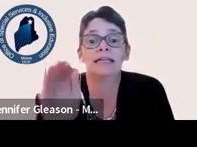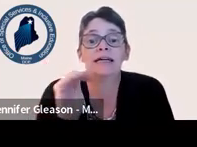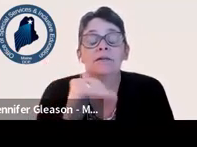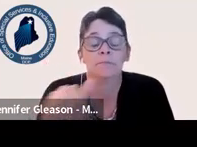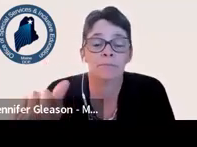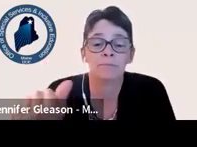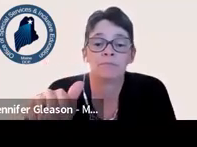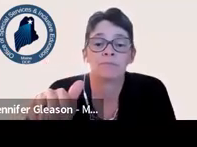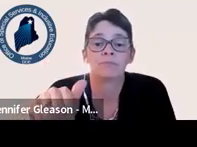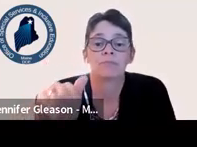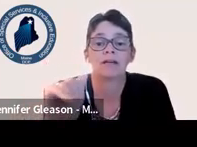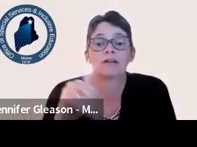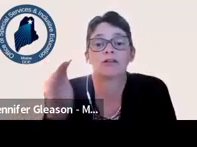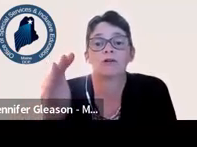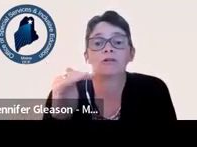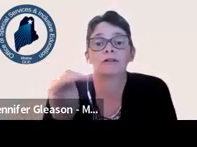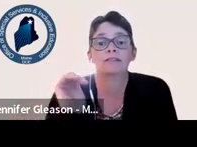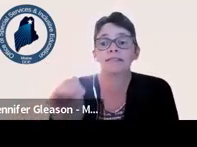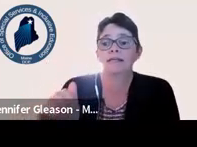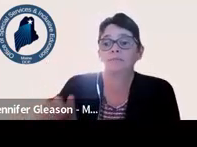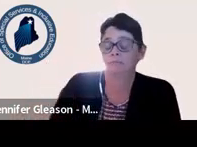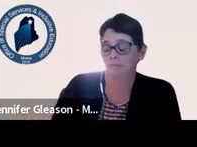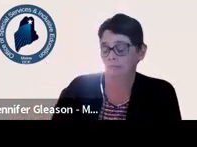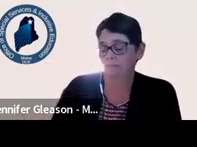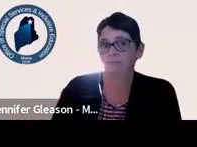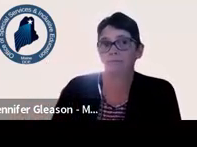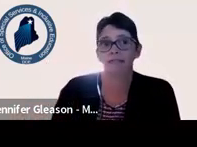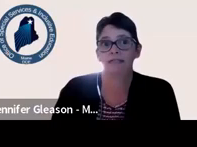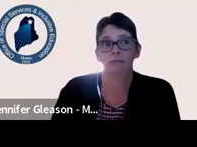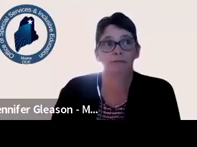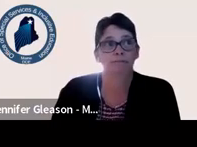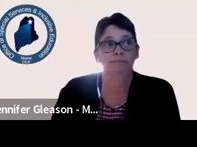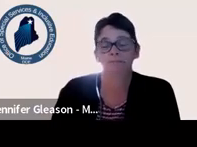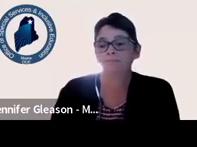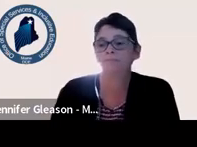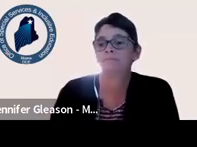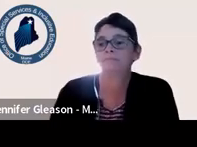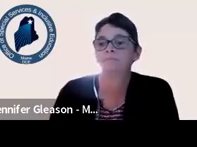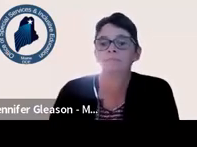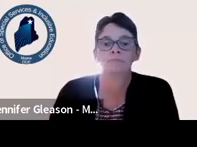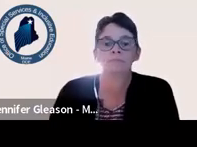baseline data and our goal are the same data point